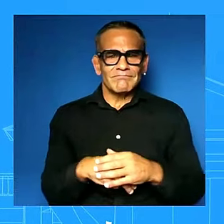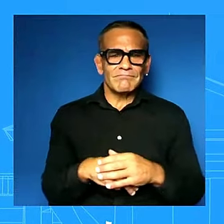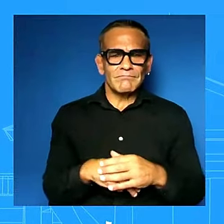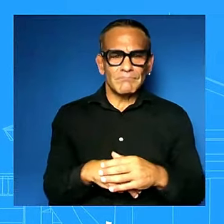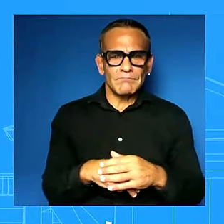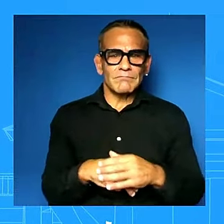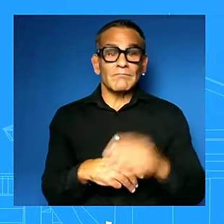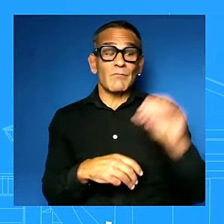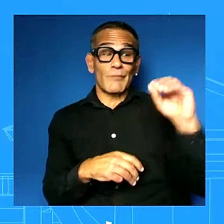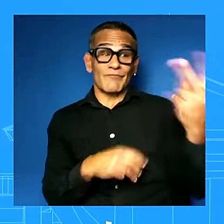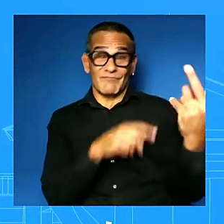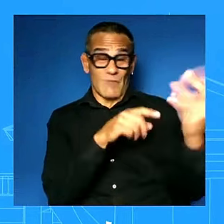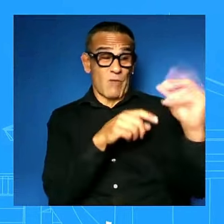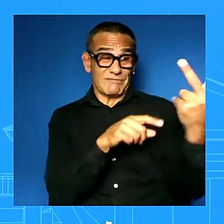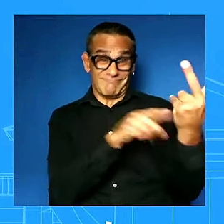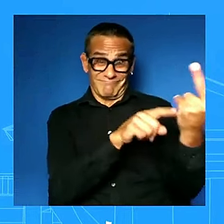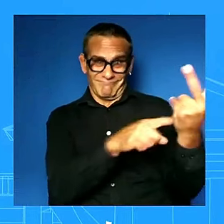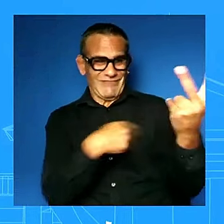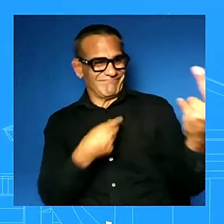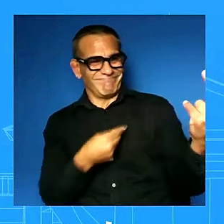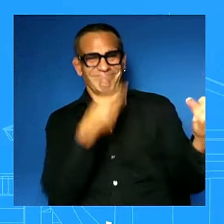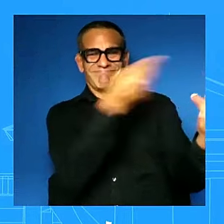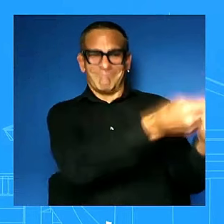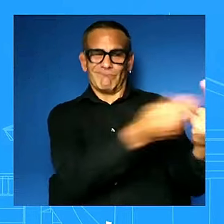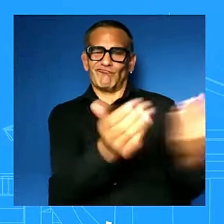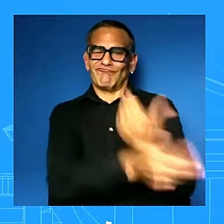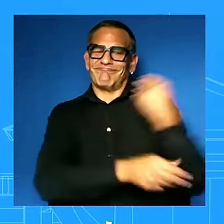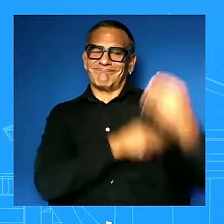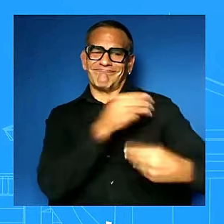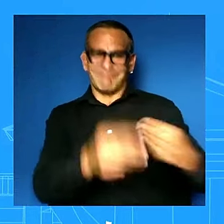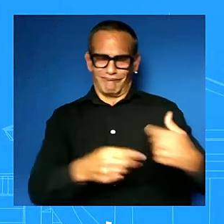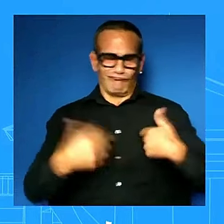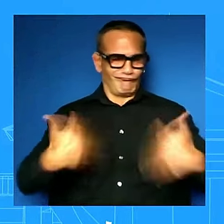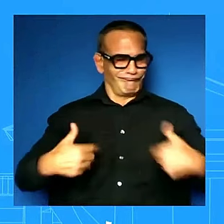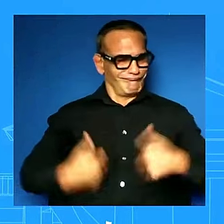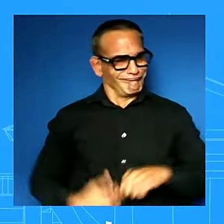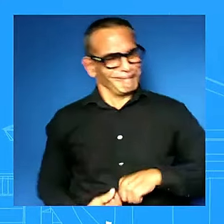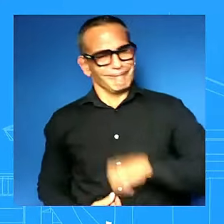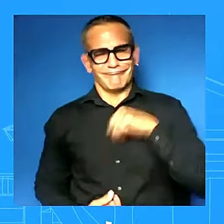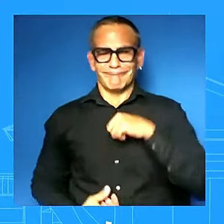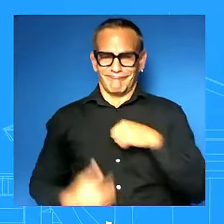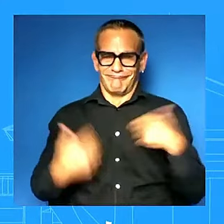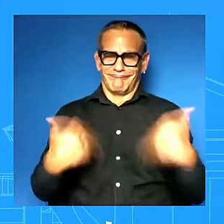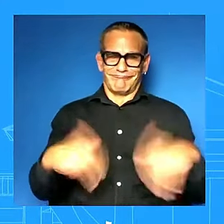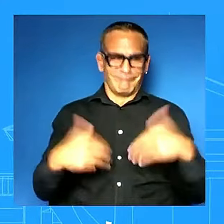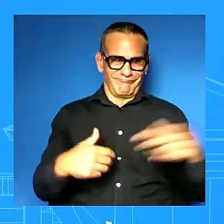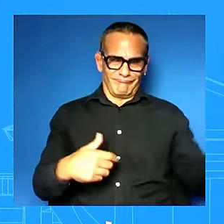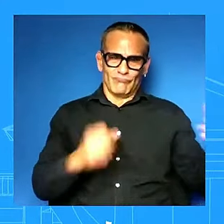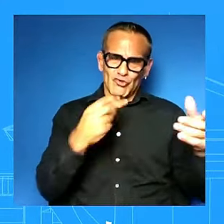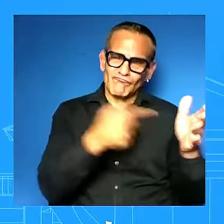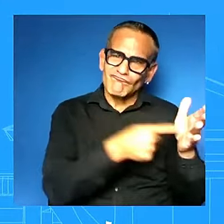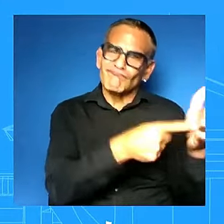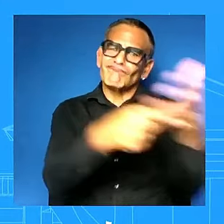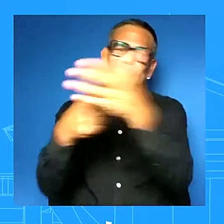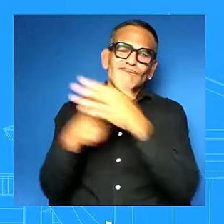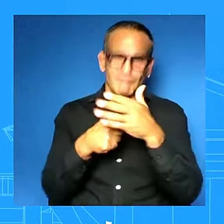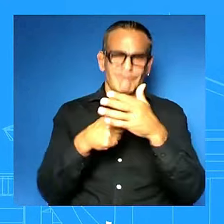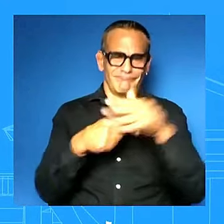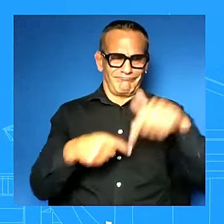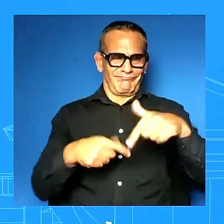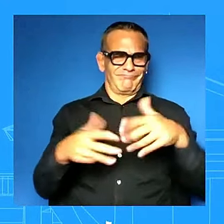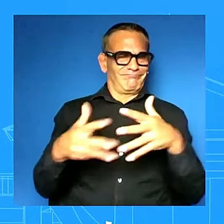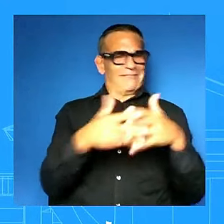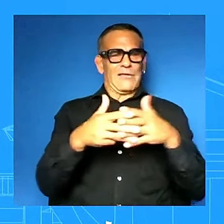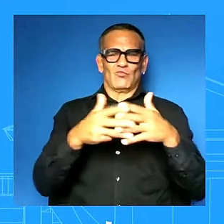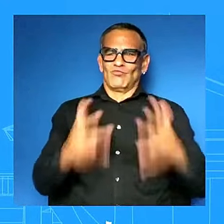was proud to do that he did it in a incredibly patriotic way in a in a selfless way and that's what he was doing uh and